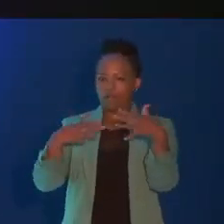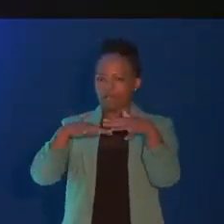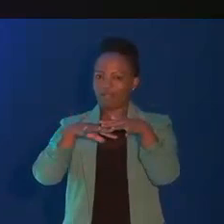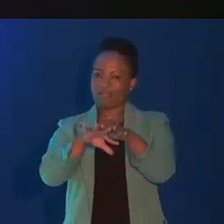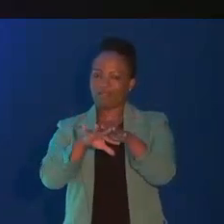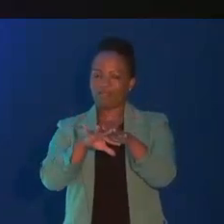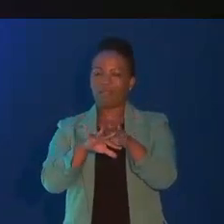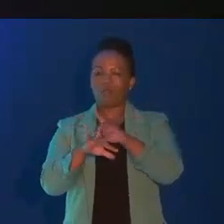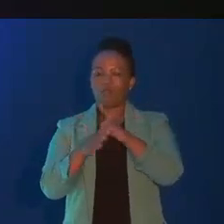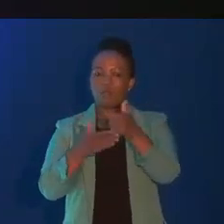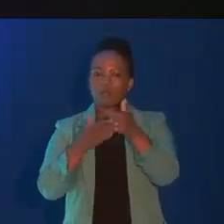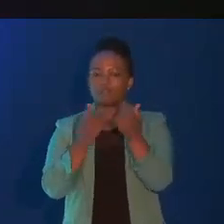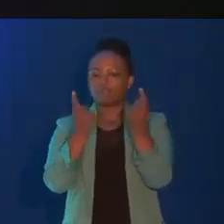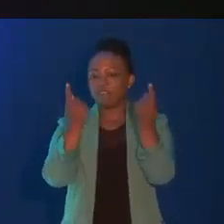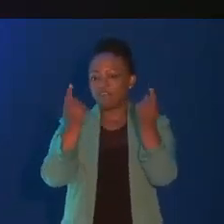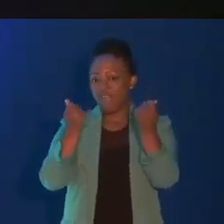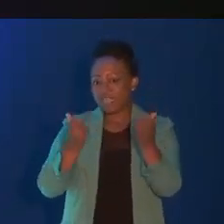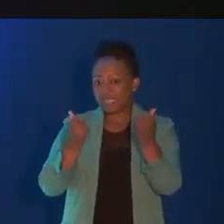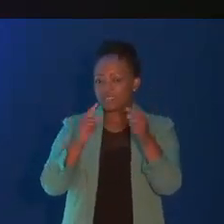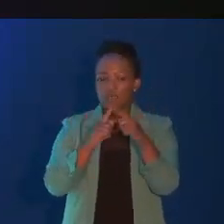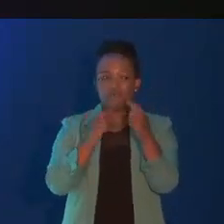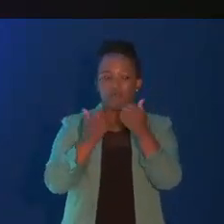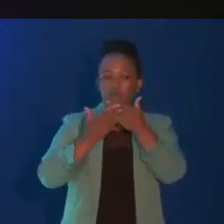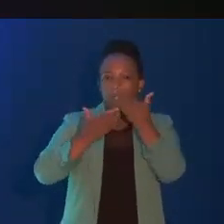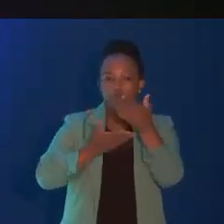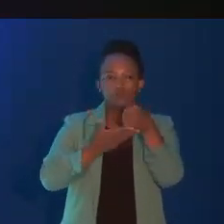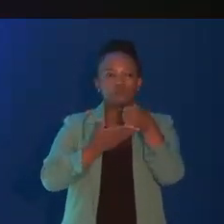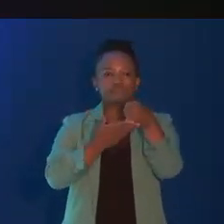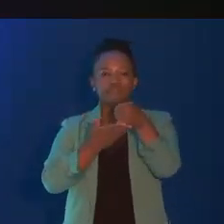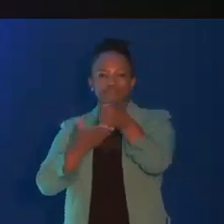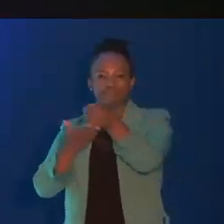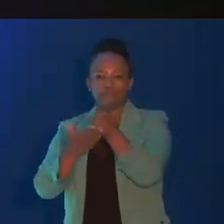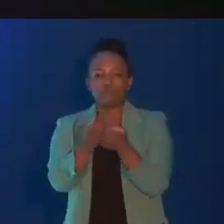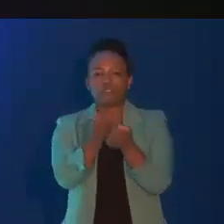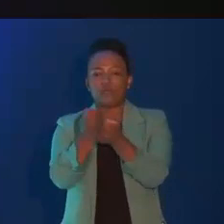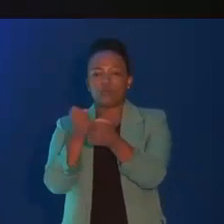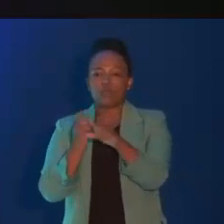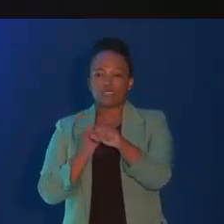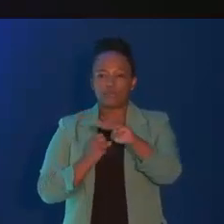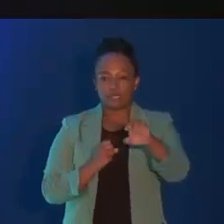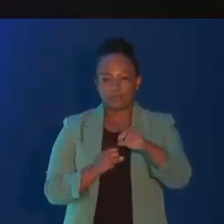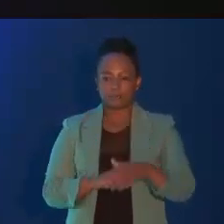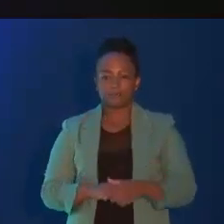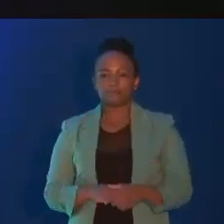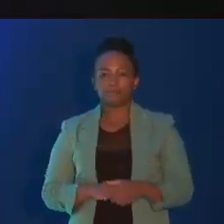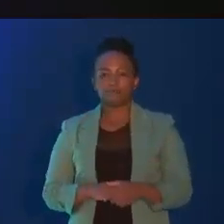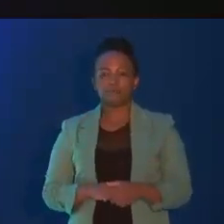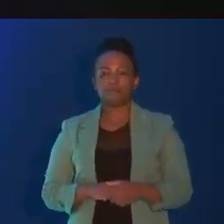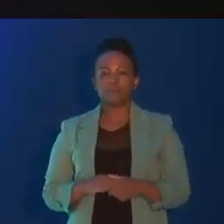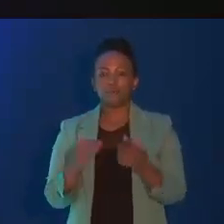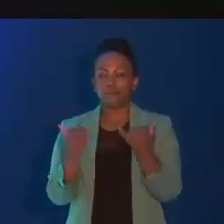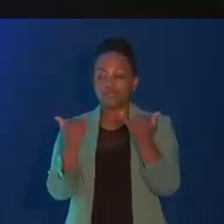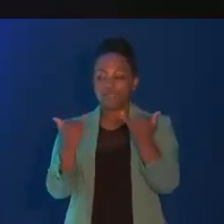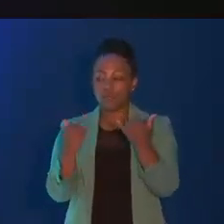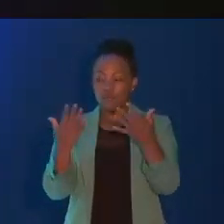align financial and non-financial support to SMMEs. We are also working closely with the new Red Tape